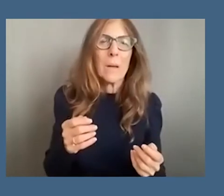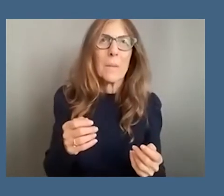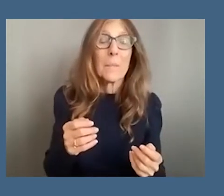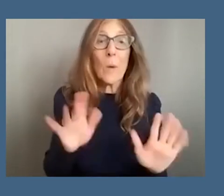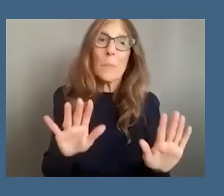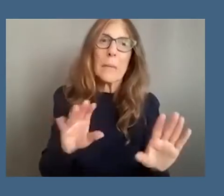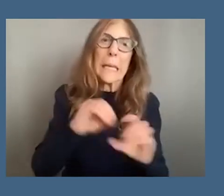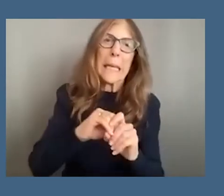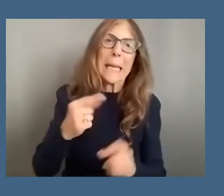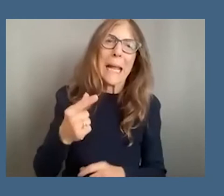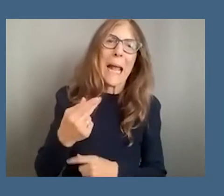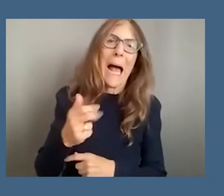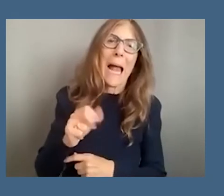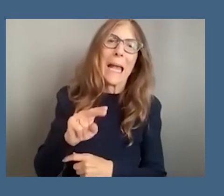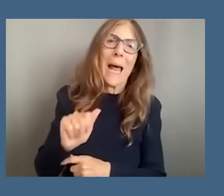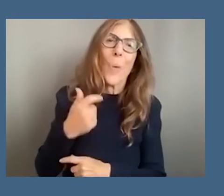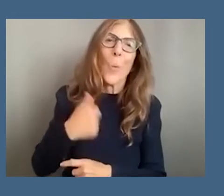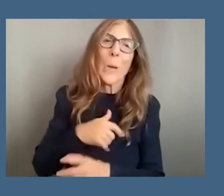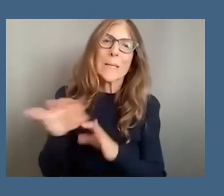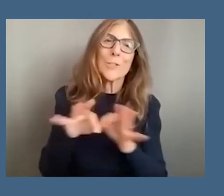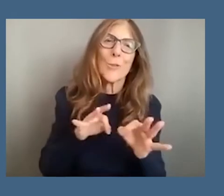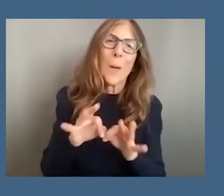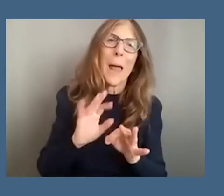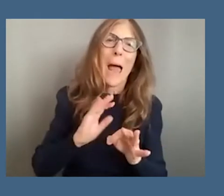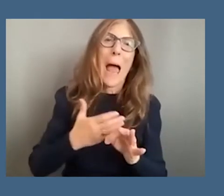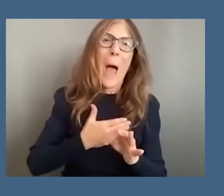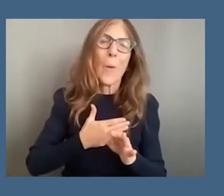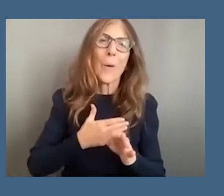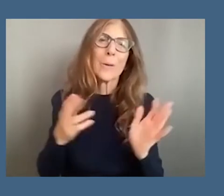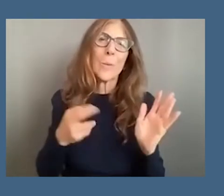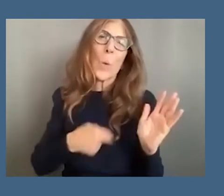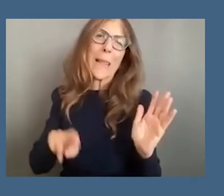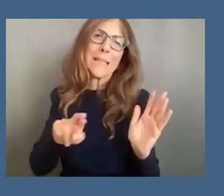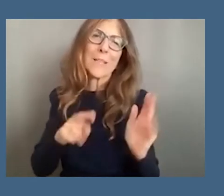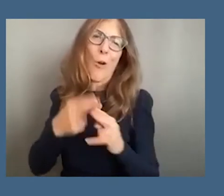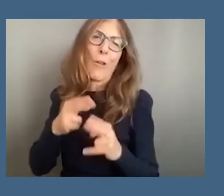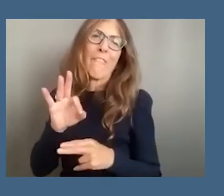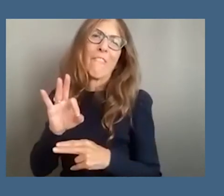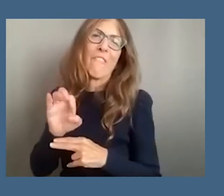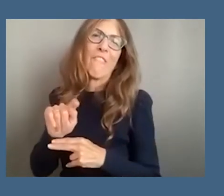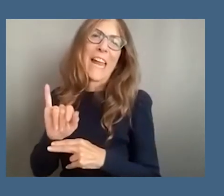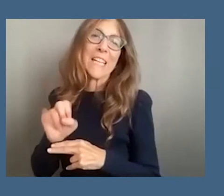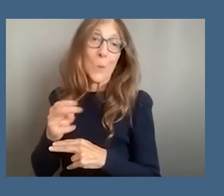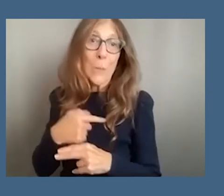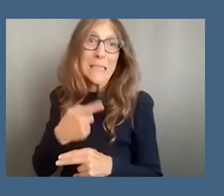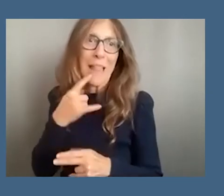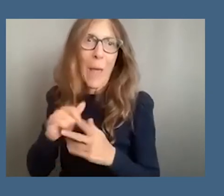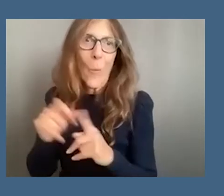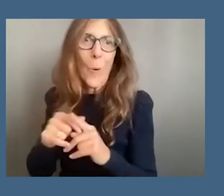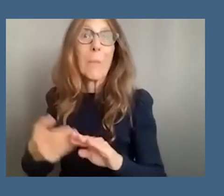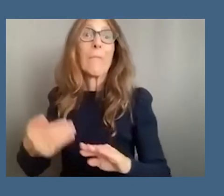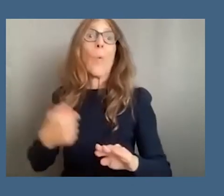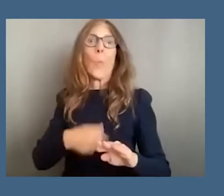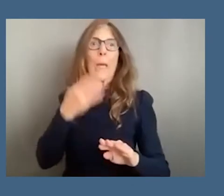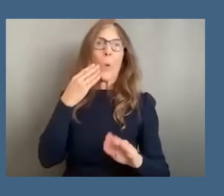ghana we were describing our work our works and our religion as fetish before we even knew about the the negative